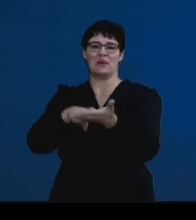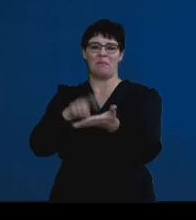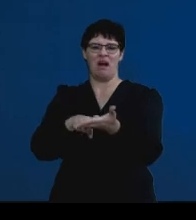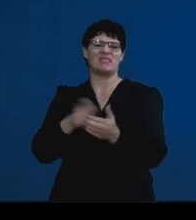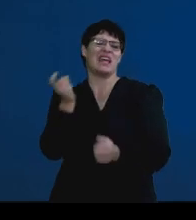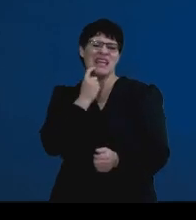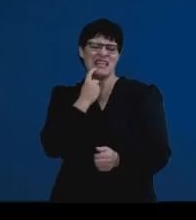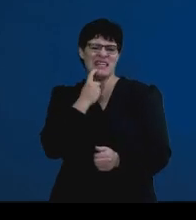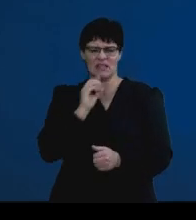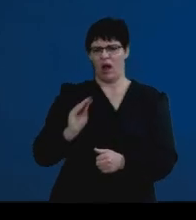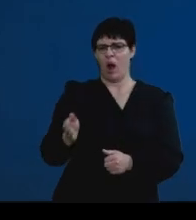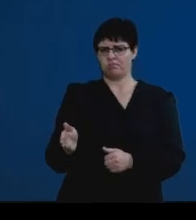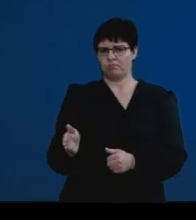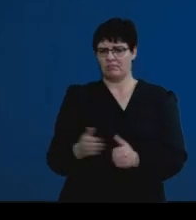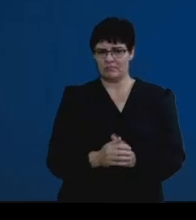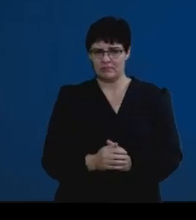can easily bank.